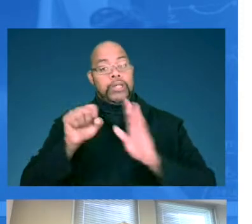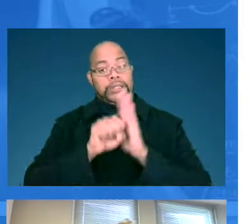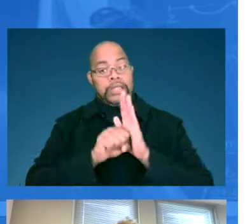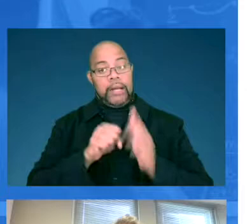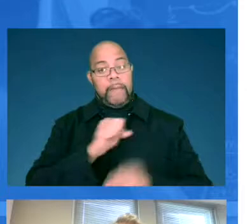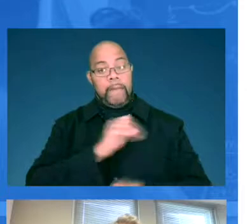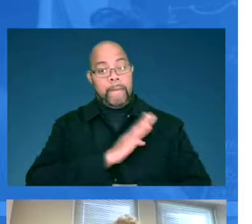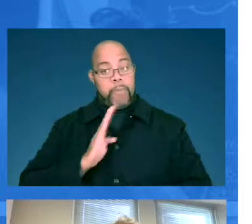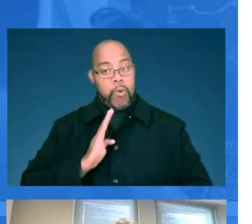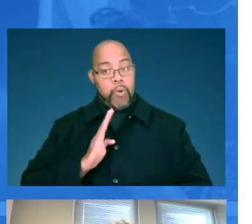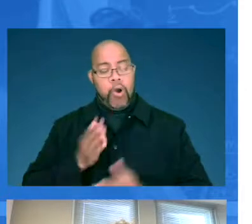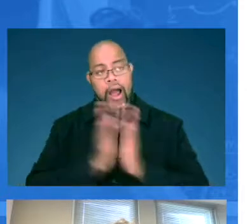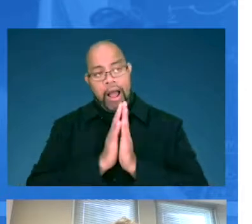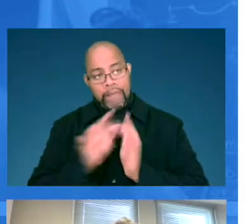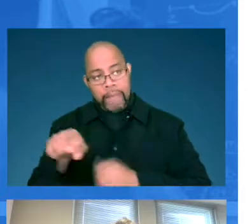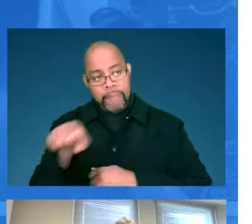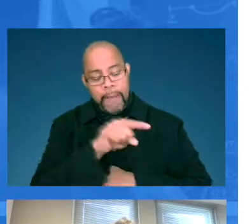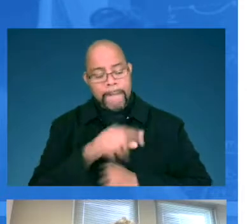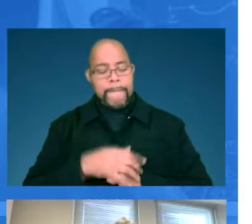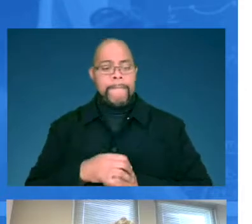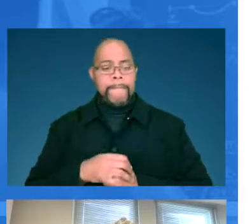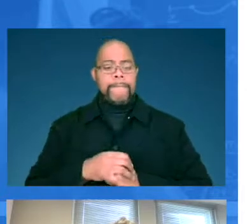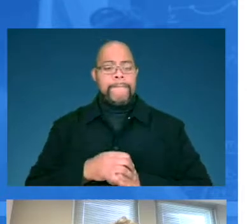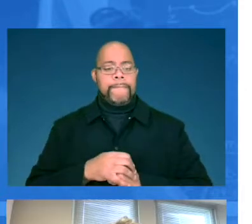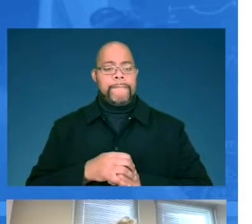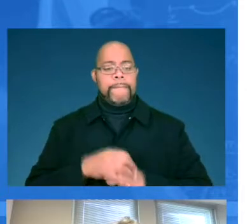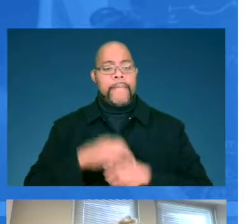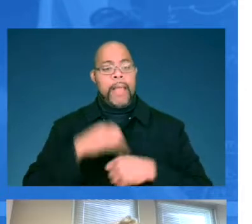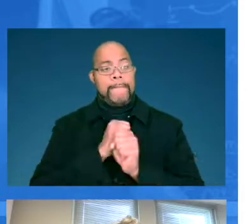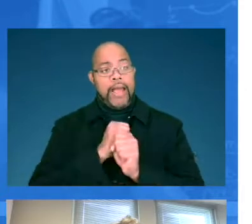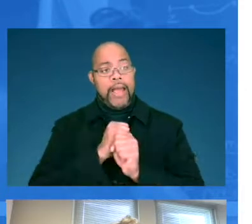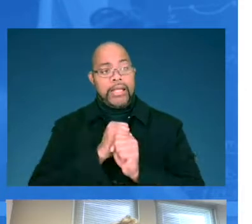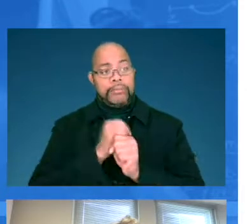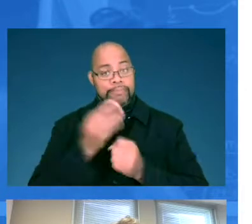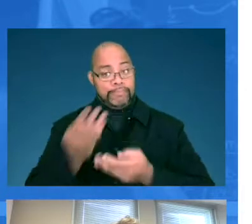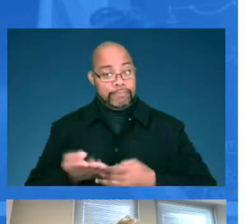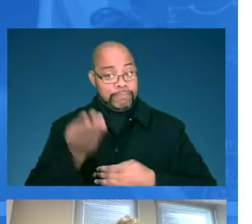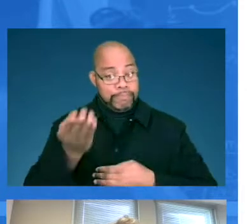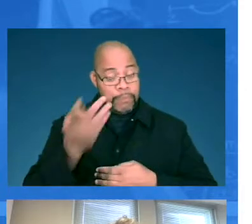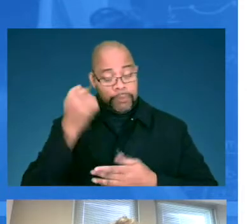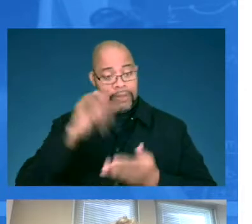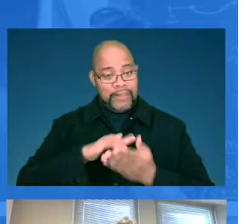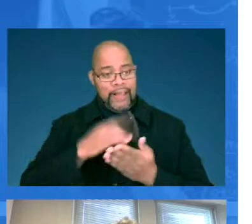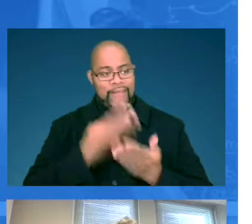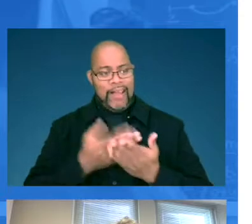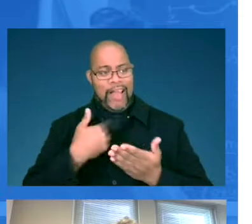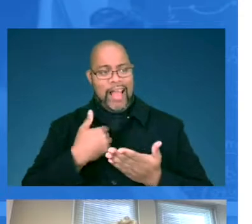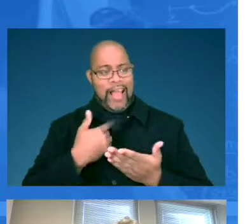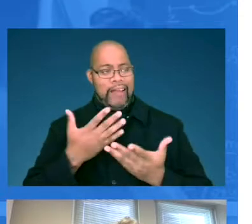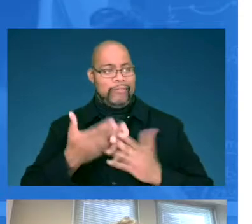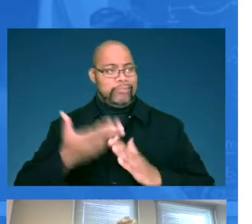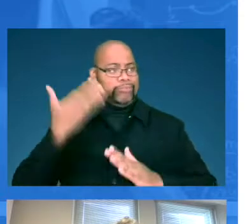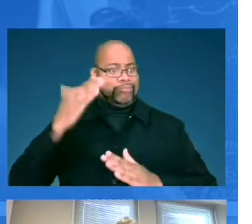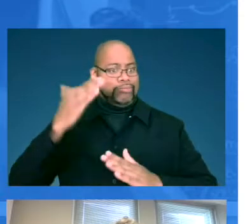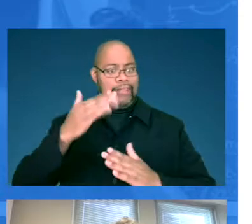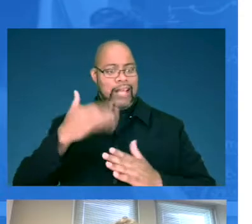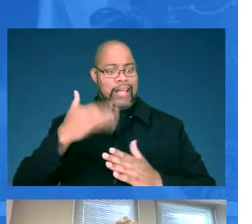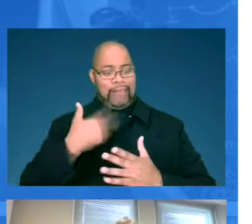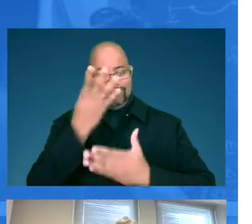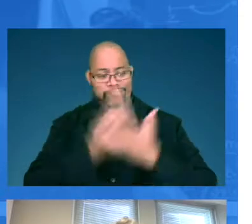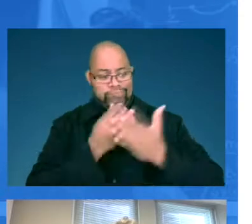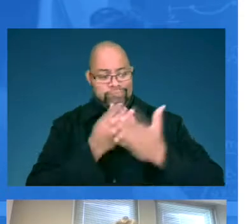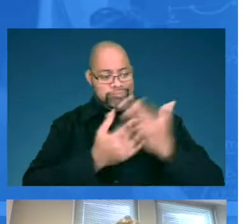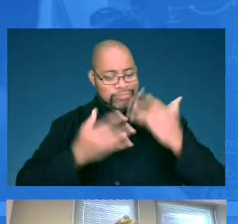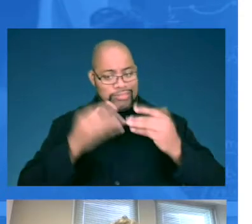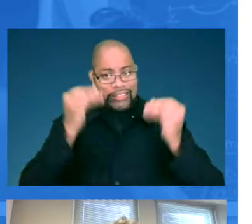the state board, ask them to make a motion due to the fact that there was an unprecedented shortage of